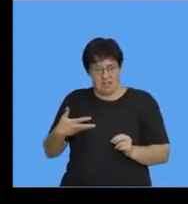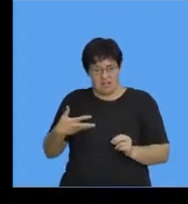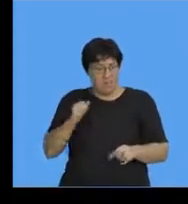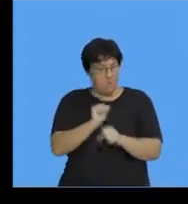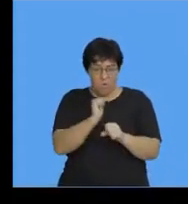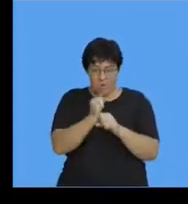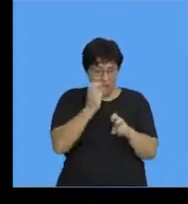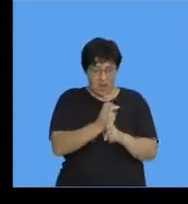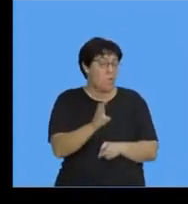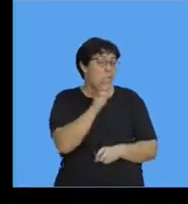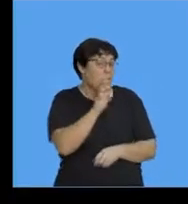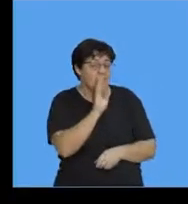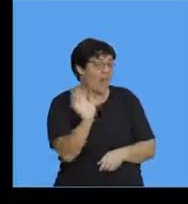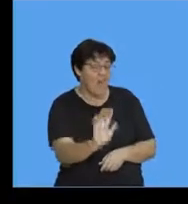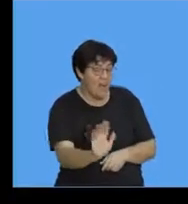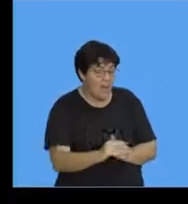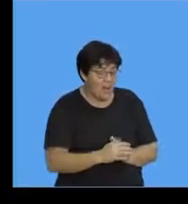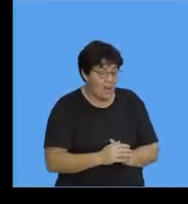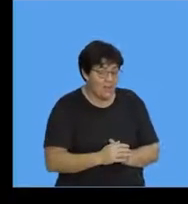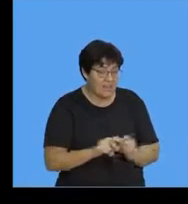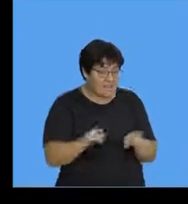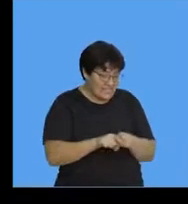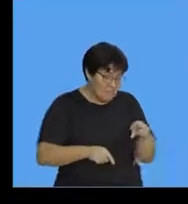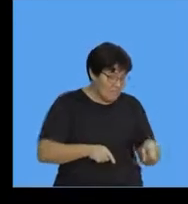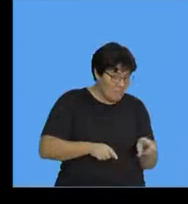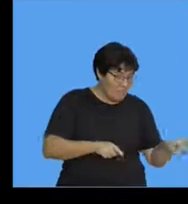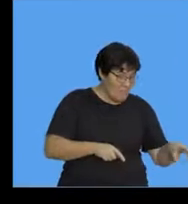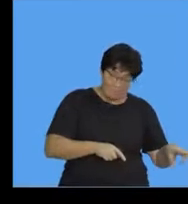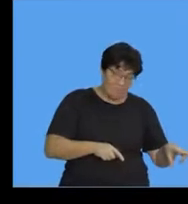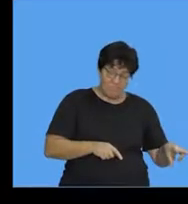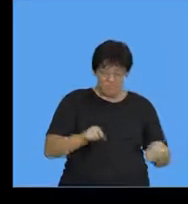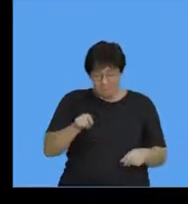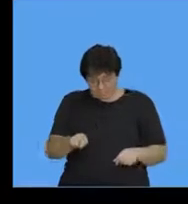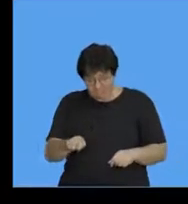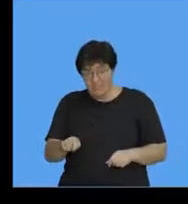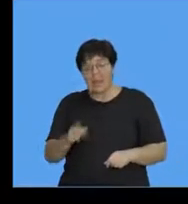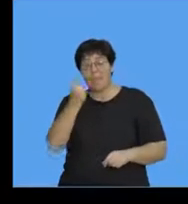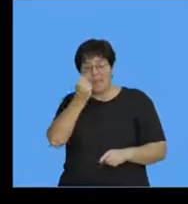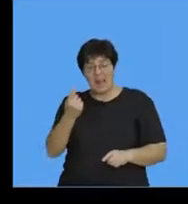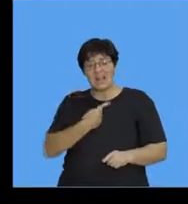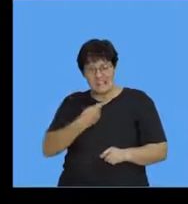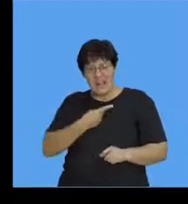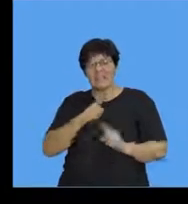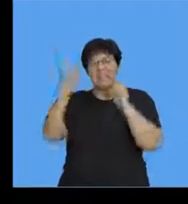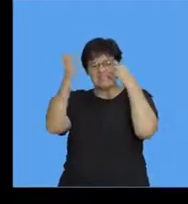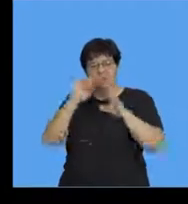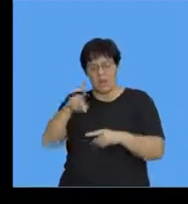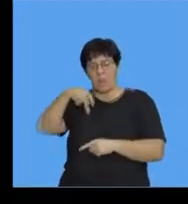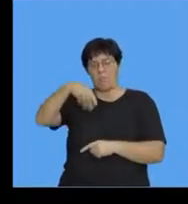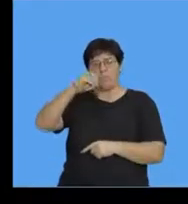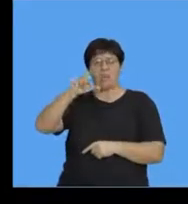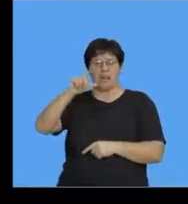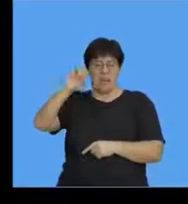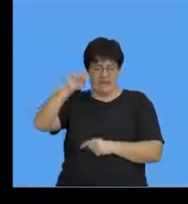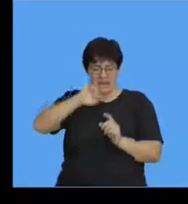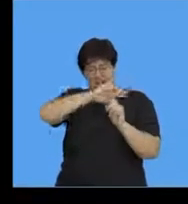do the work doesn't use water doesn't use water like the fern in the moss he's going to have a special cell called pollen